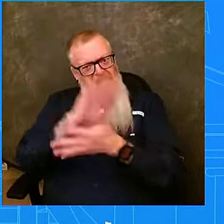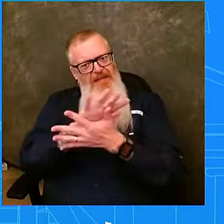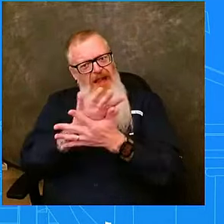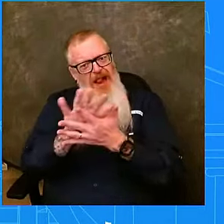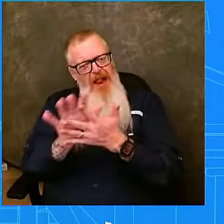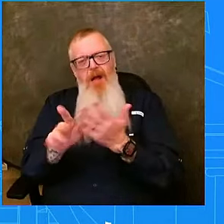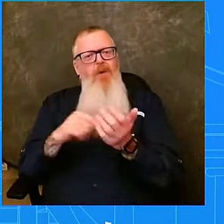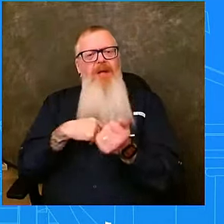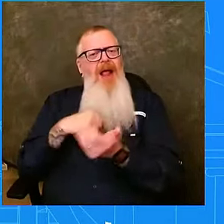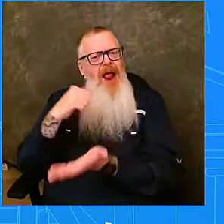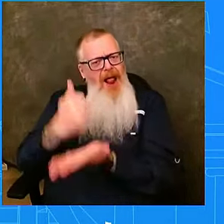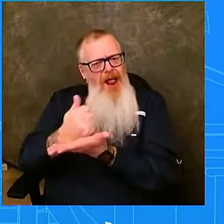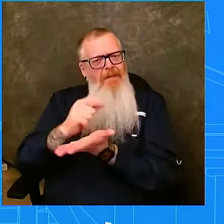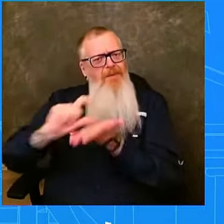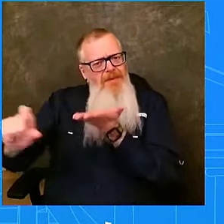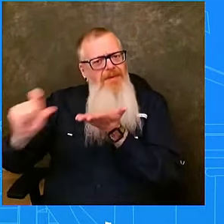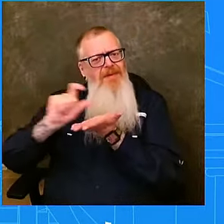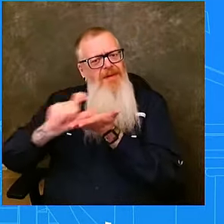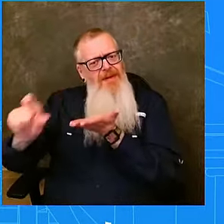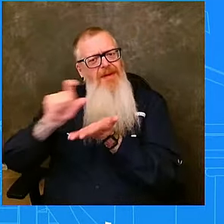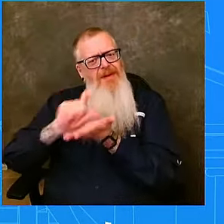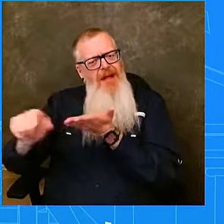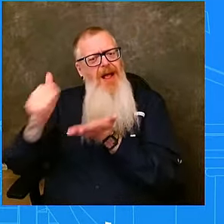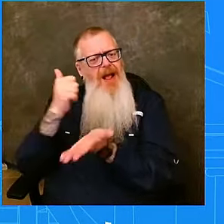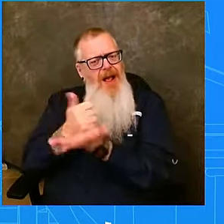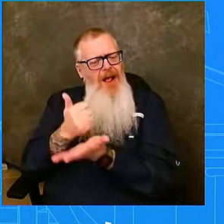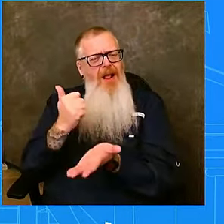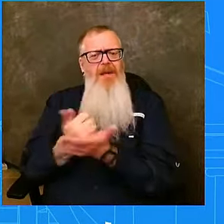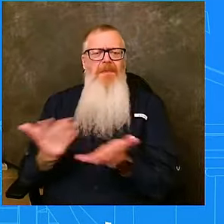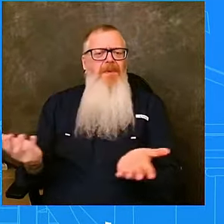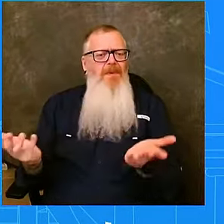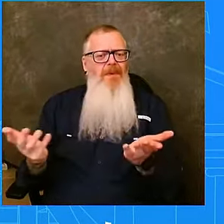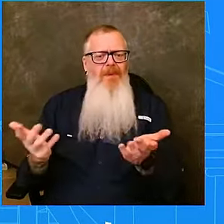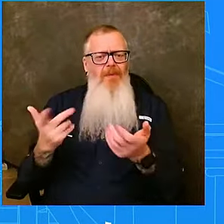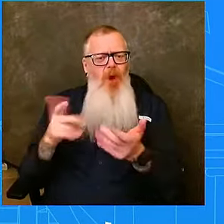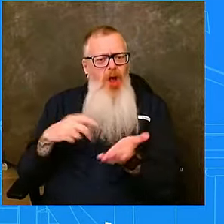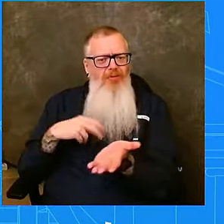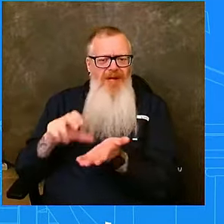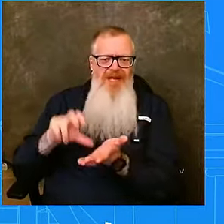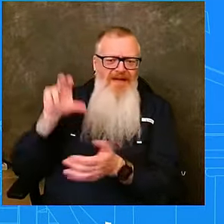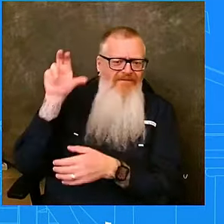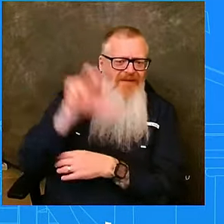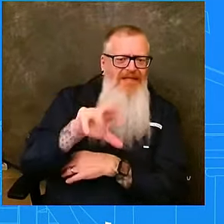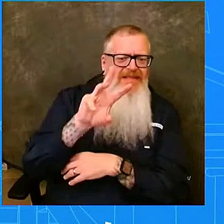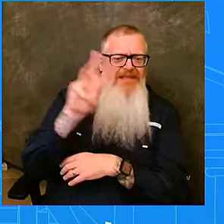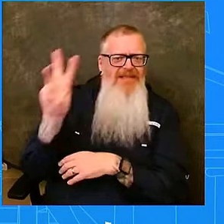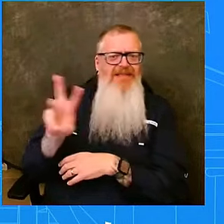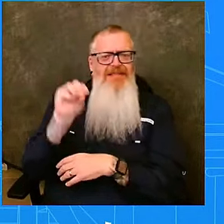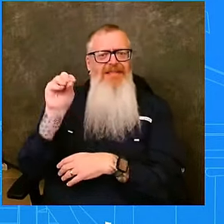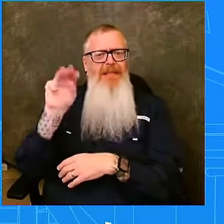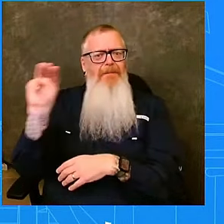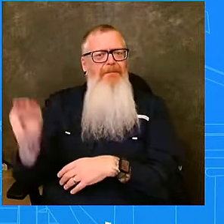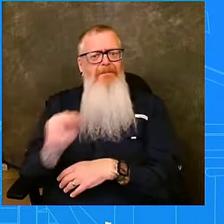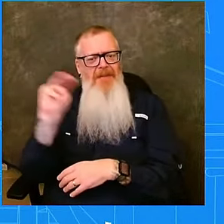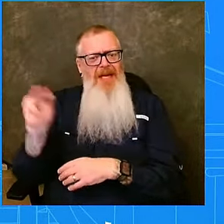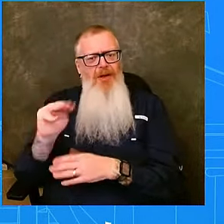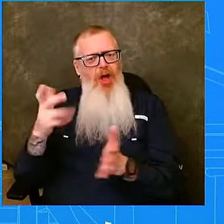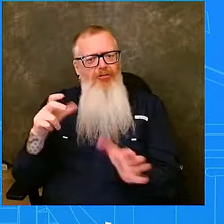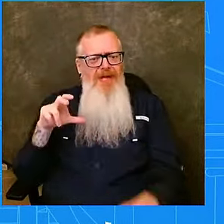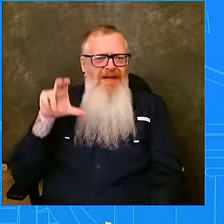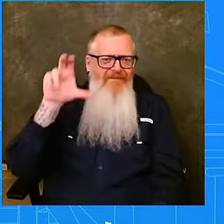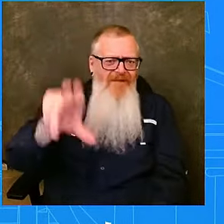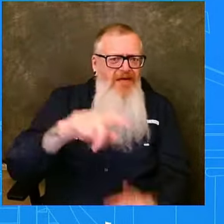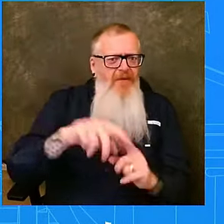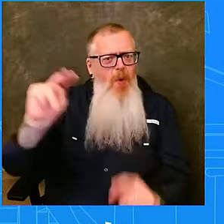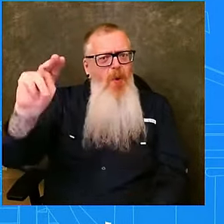We've already given out over $60 million in North Carolina alone for people's property losses, as well as this immediate assistance.